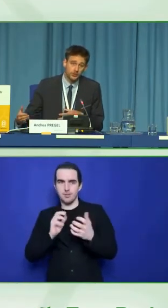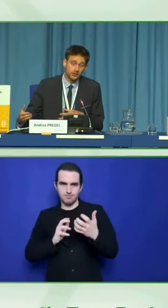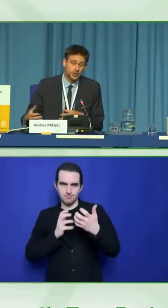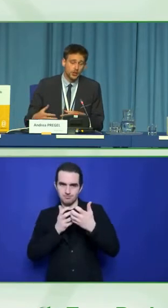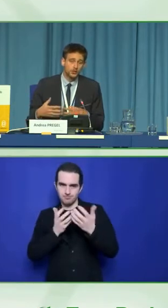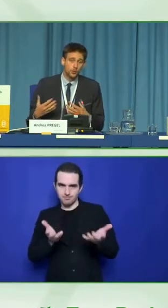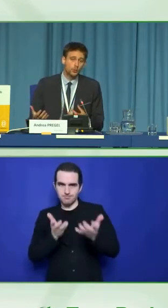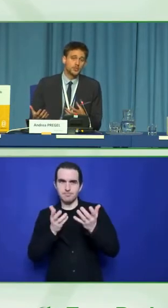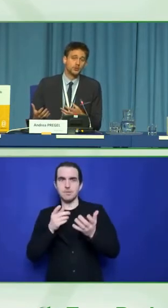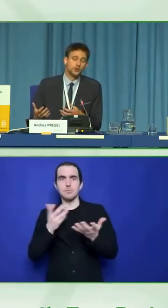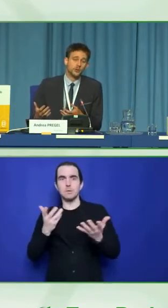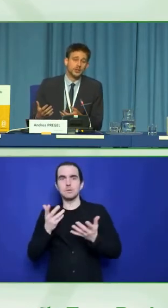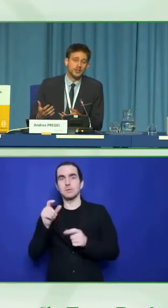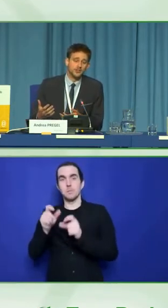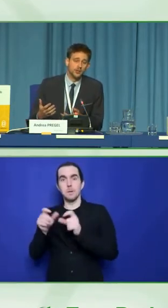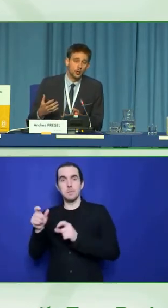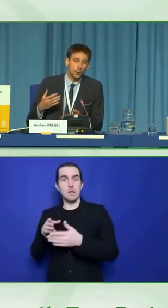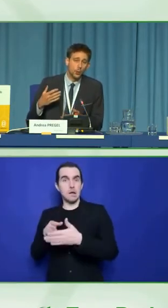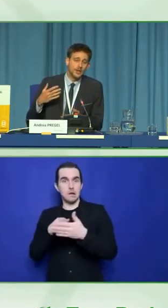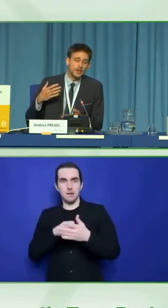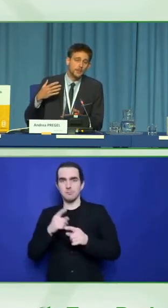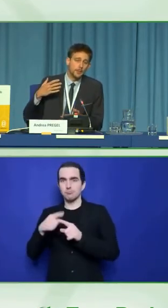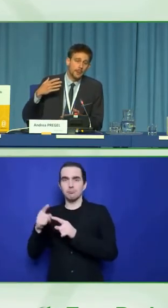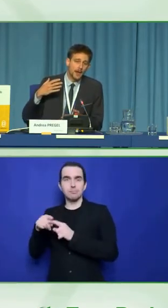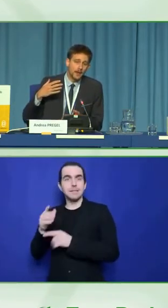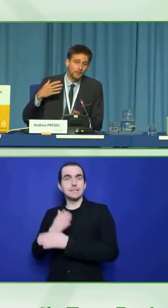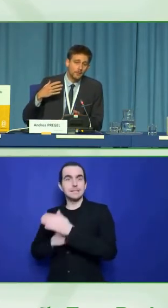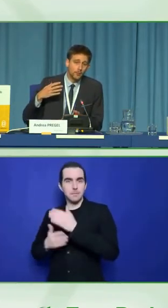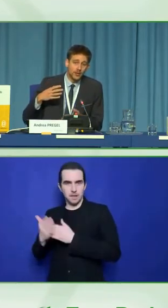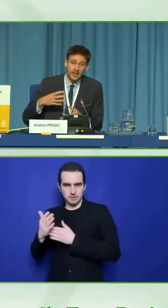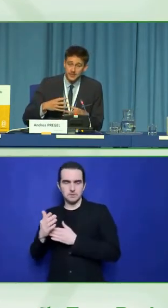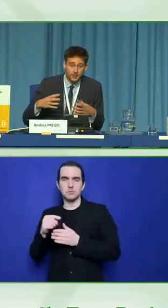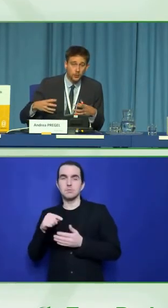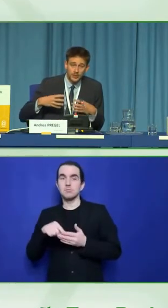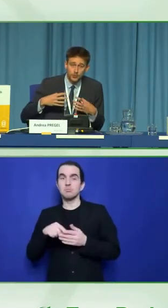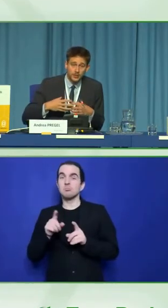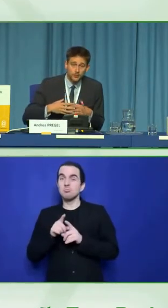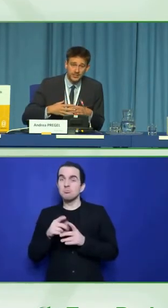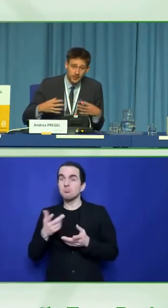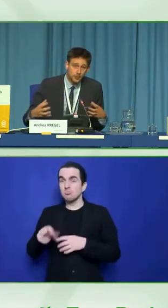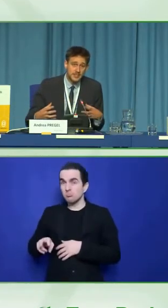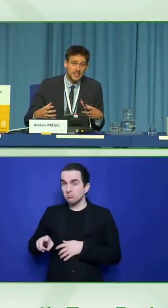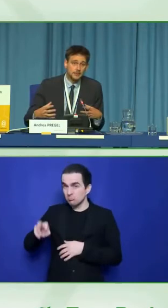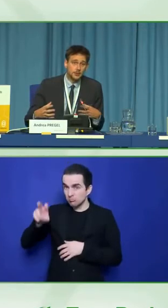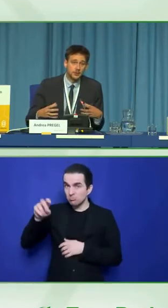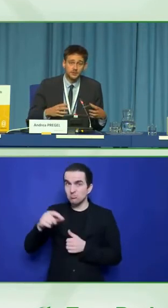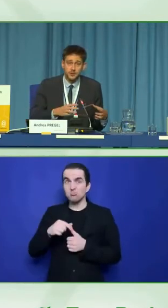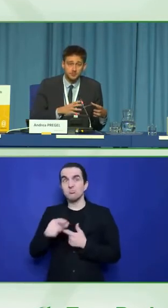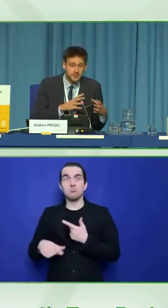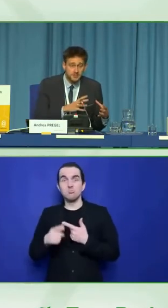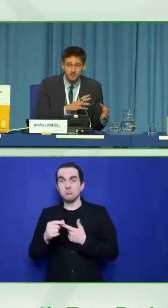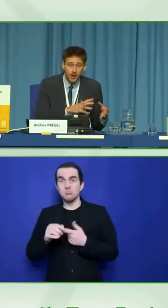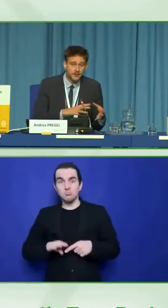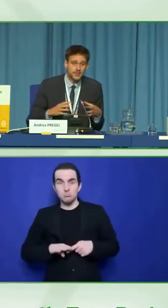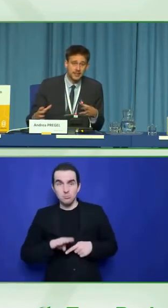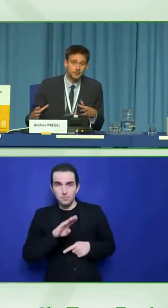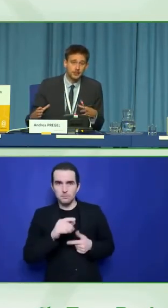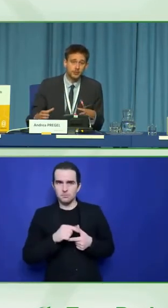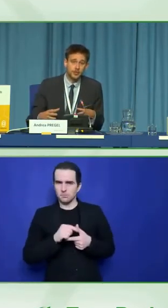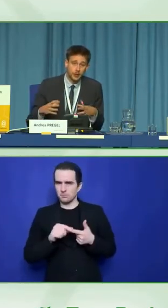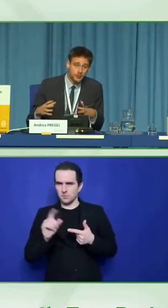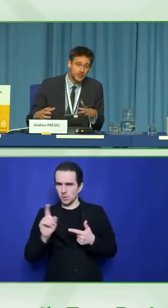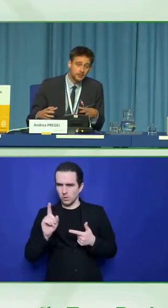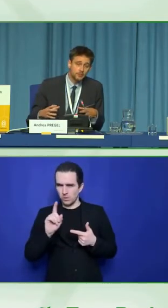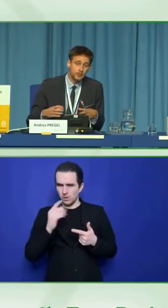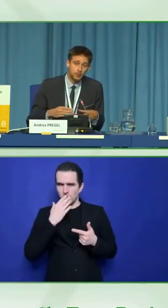the audit process. So, what we do normally is we, you know, we assemble a team of, you know, five to